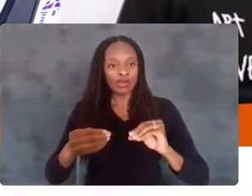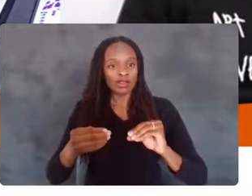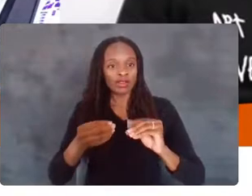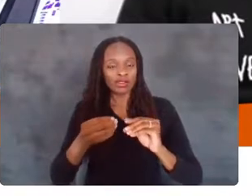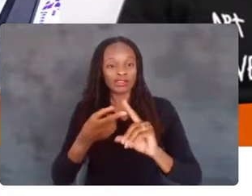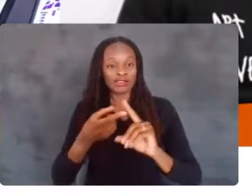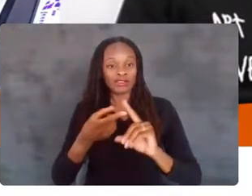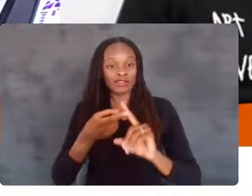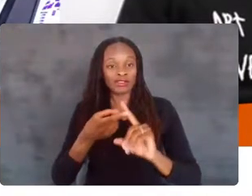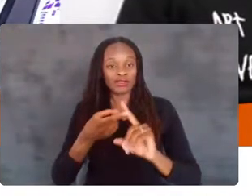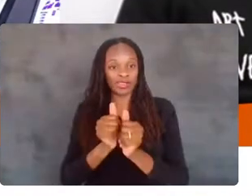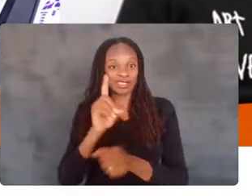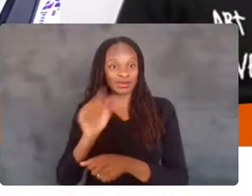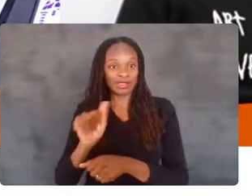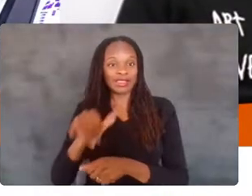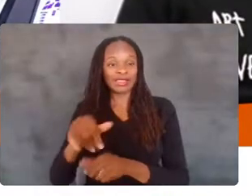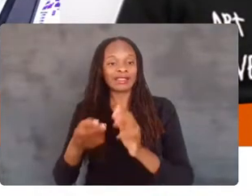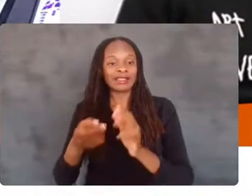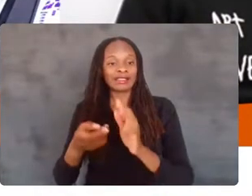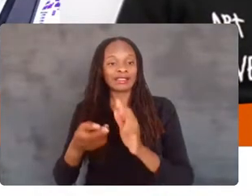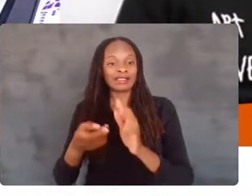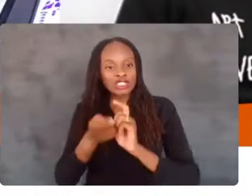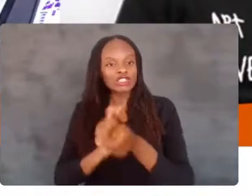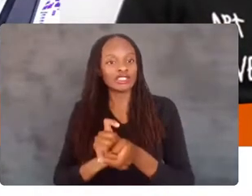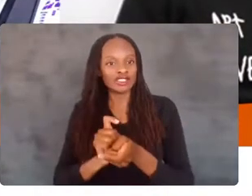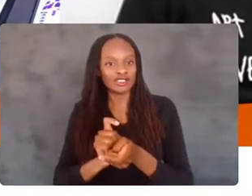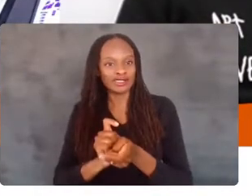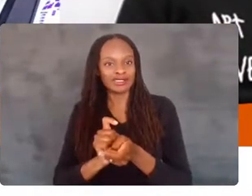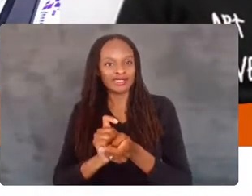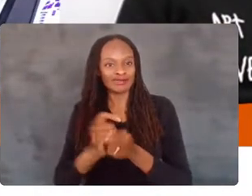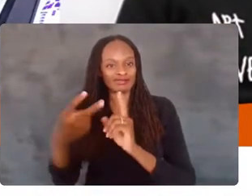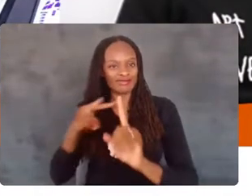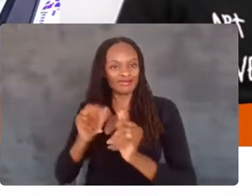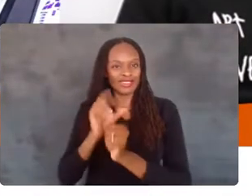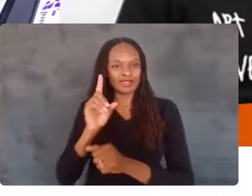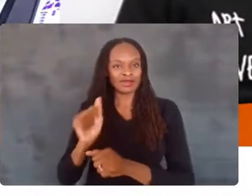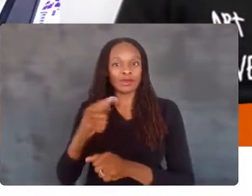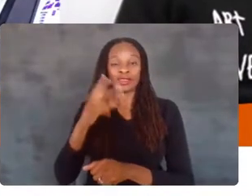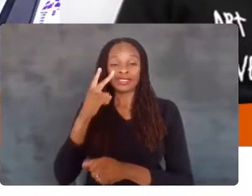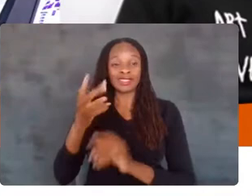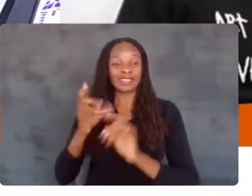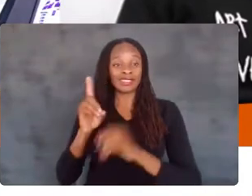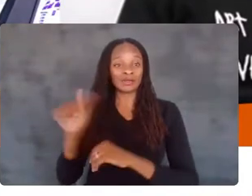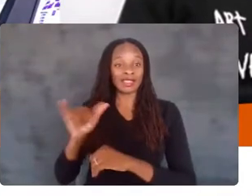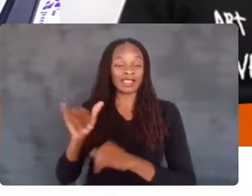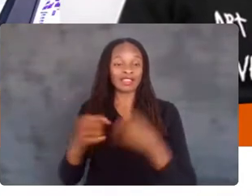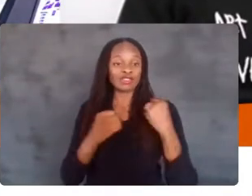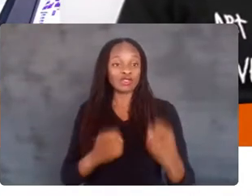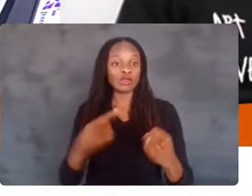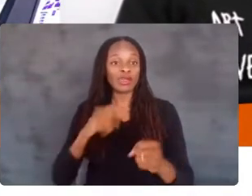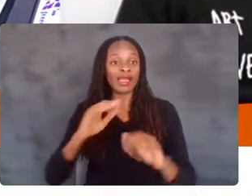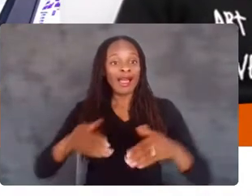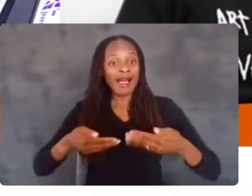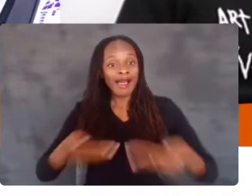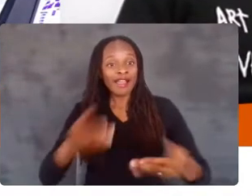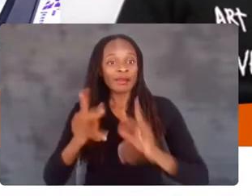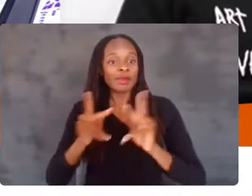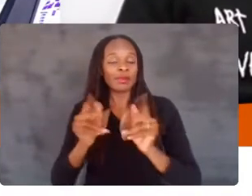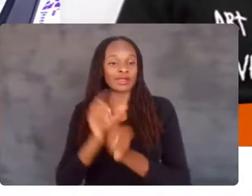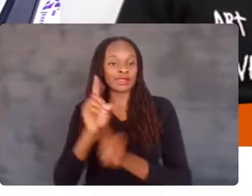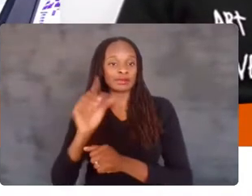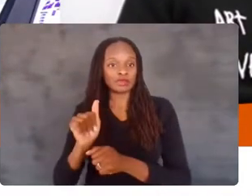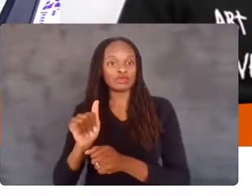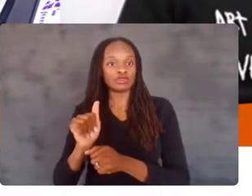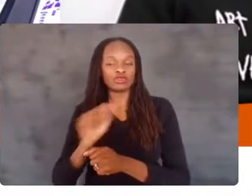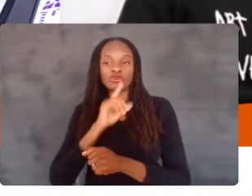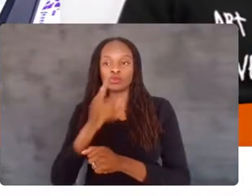conversation on disability. As you know, we see disability as a strength and we hire people with disabilities as a way to drive the